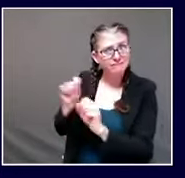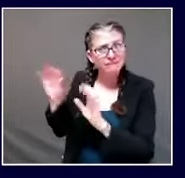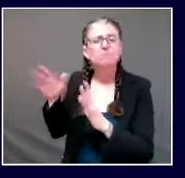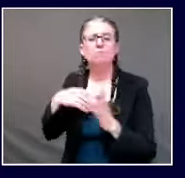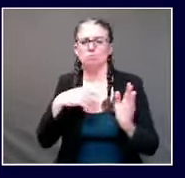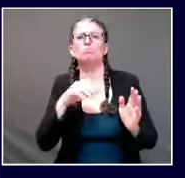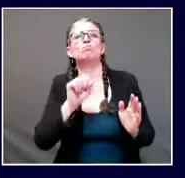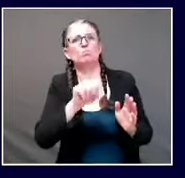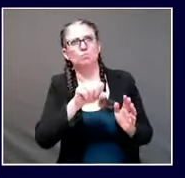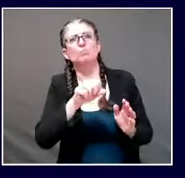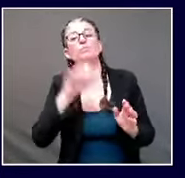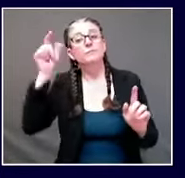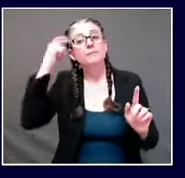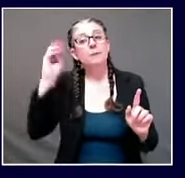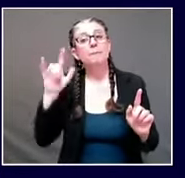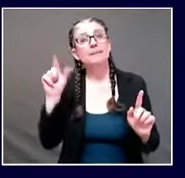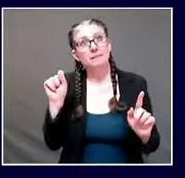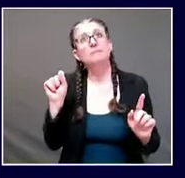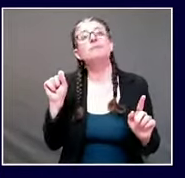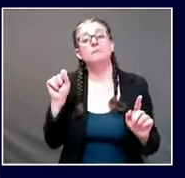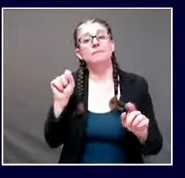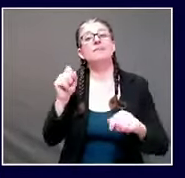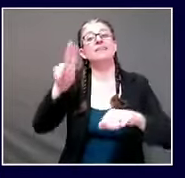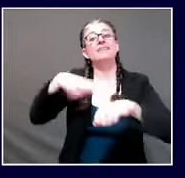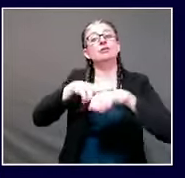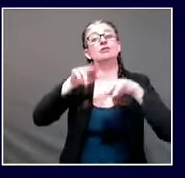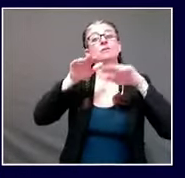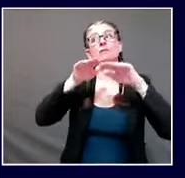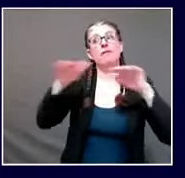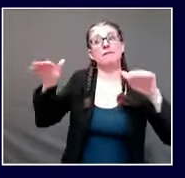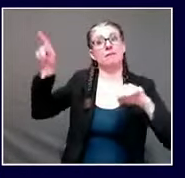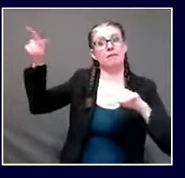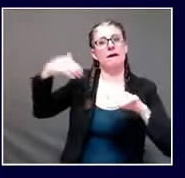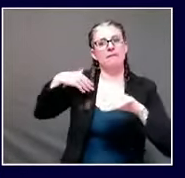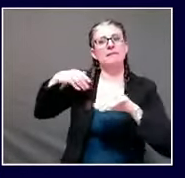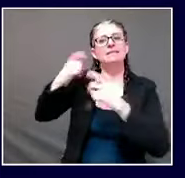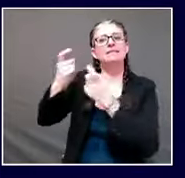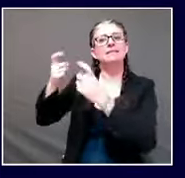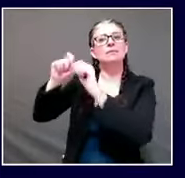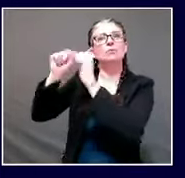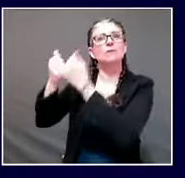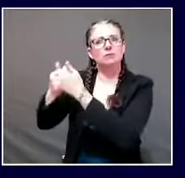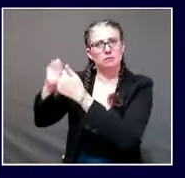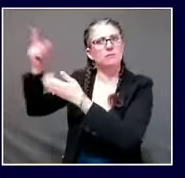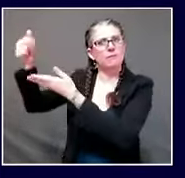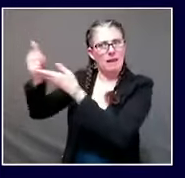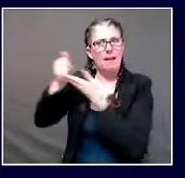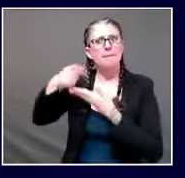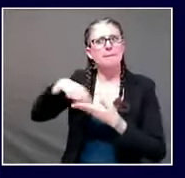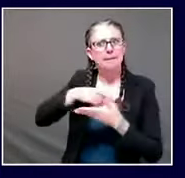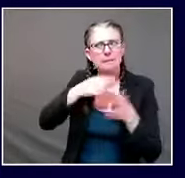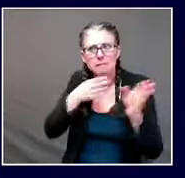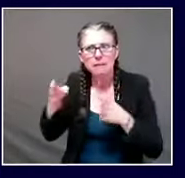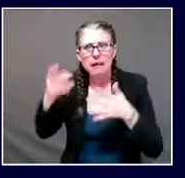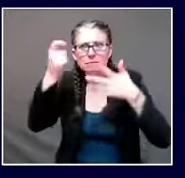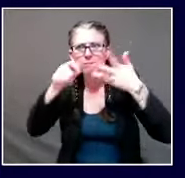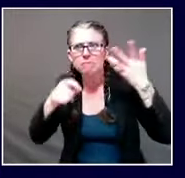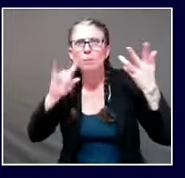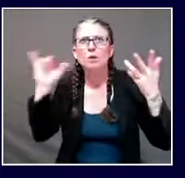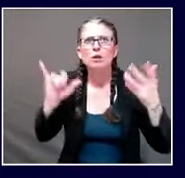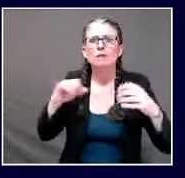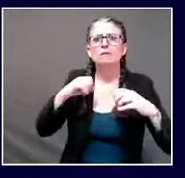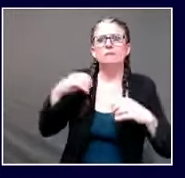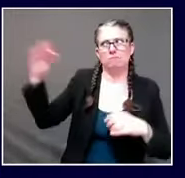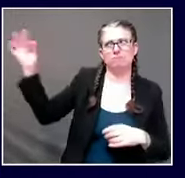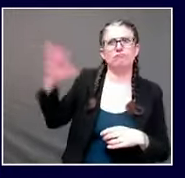been very helpful in helping draft some of those um restrictions and guidelines okay great and in terms of the mask